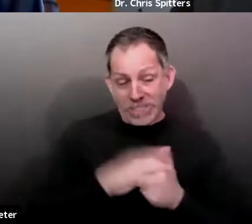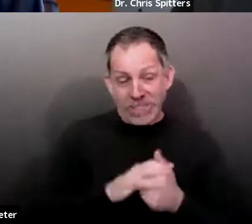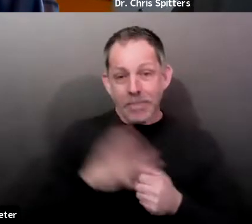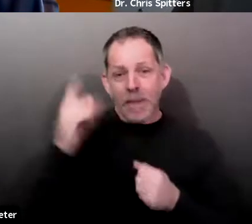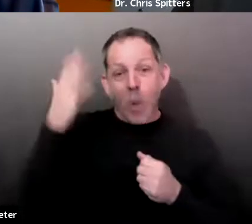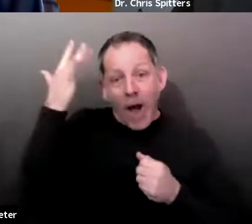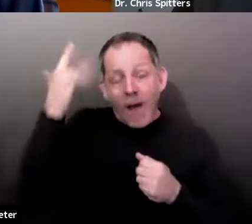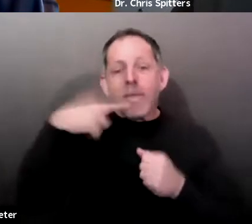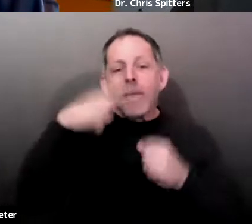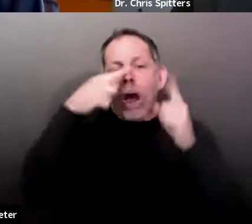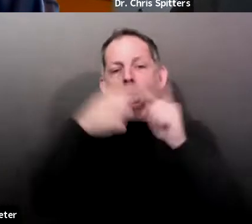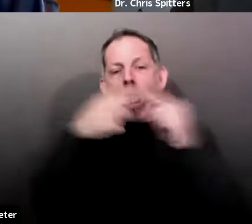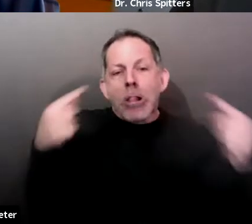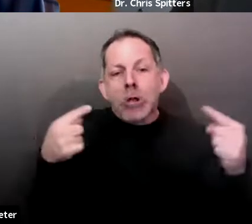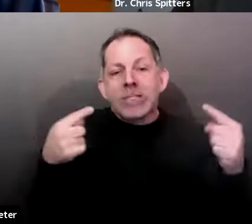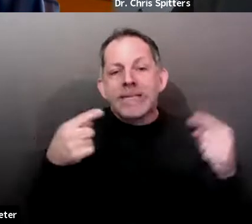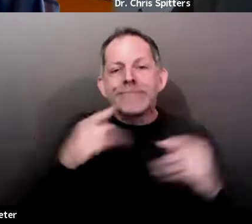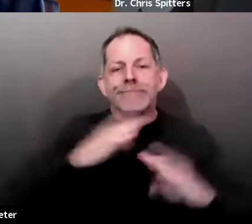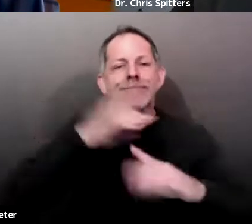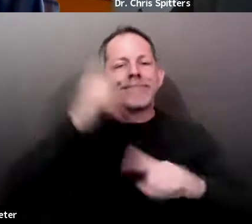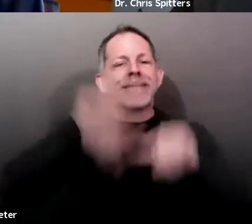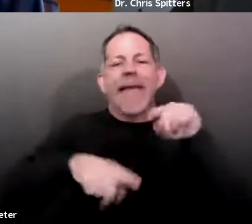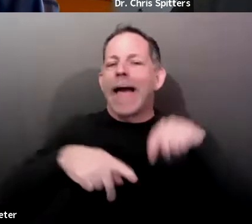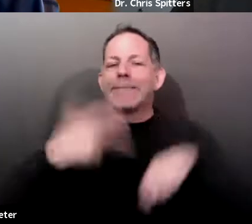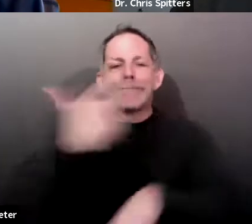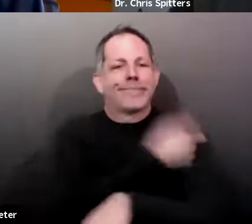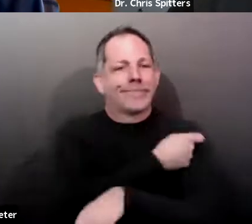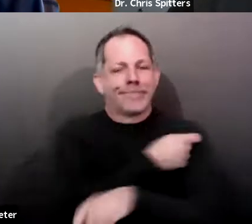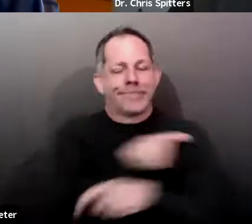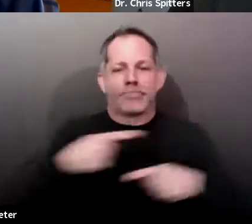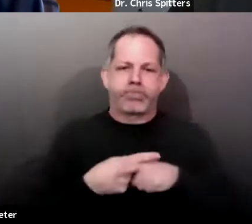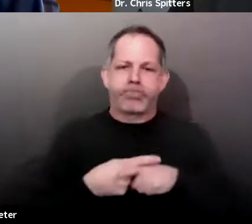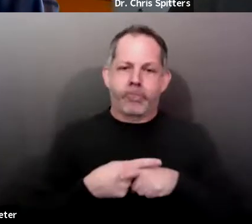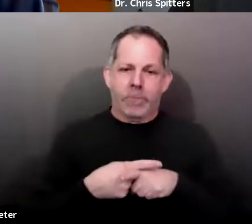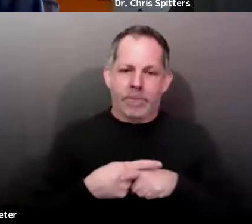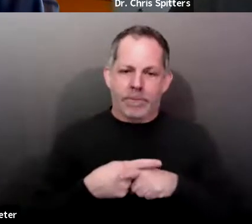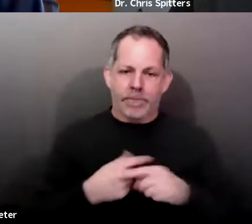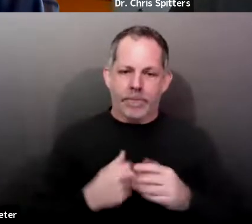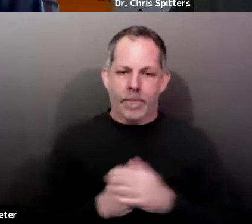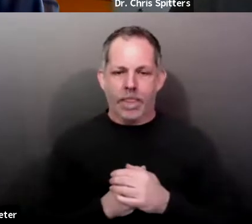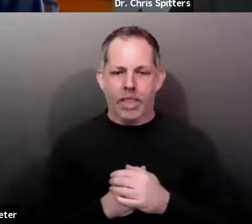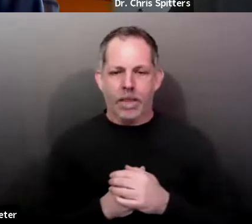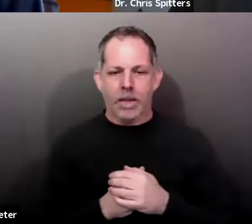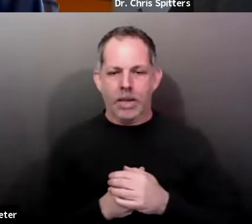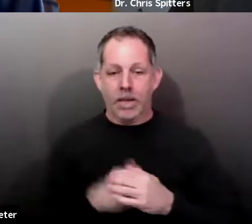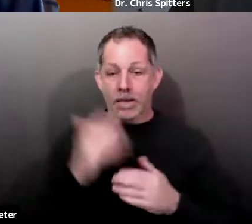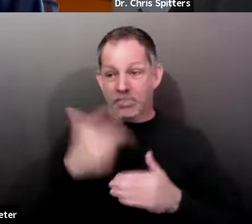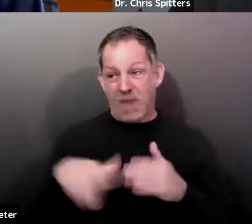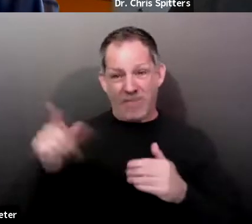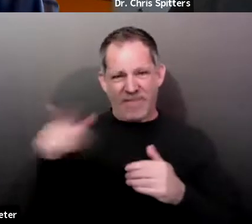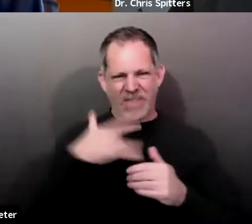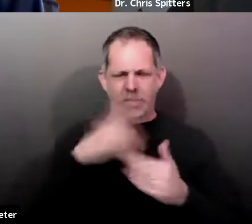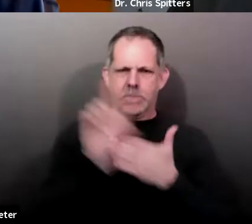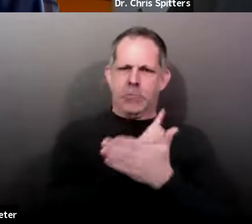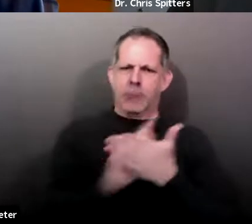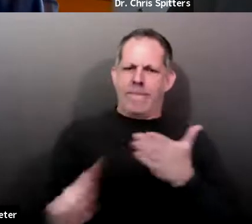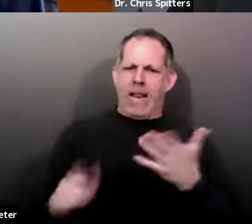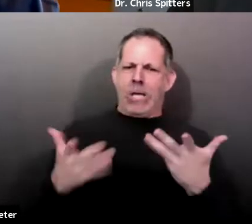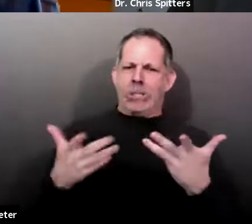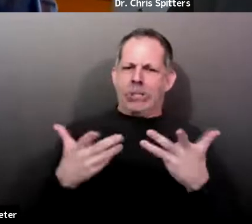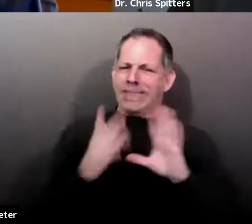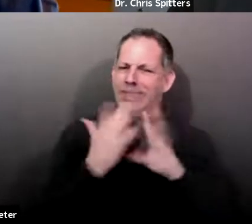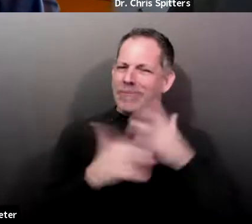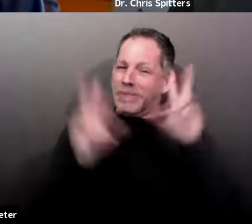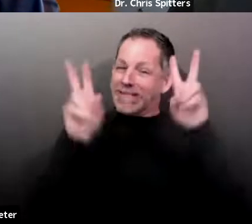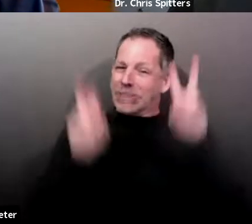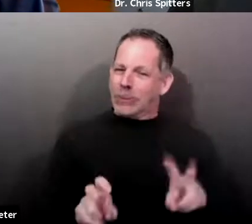vaccinated, you know, there is some discrimination and there, uh, these, uh, matters, the, the police powers,